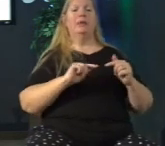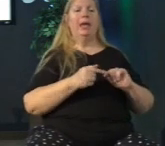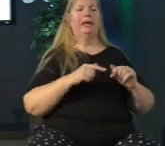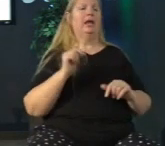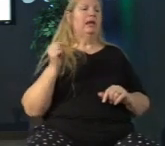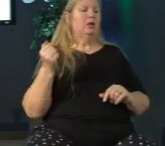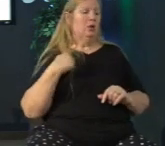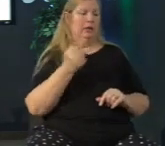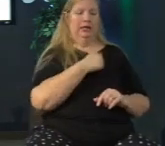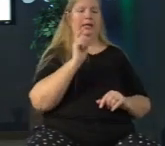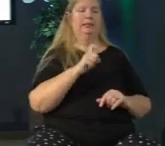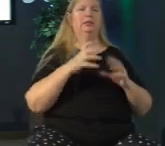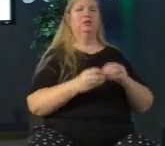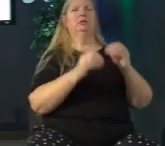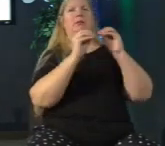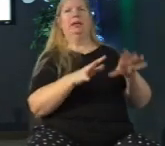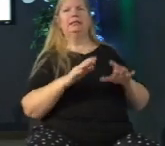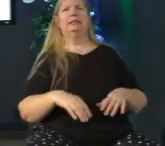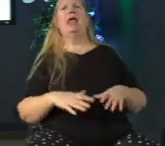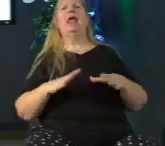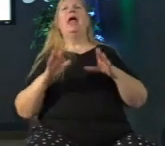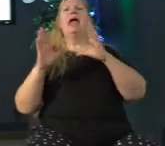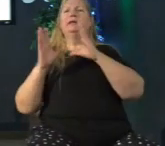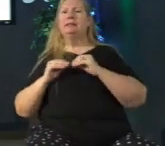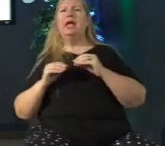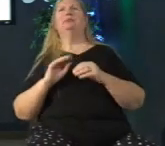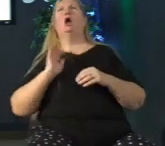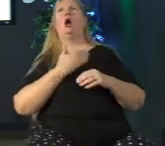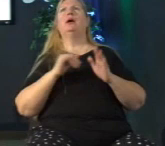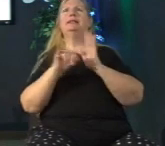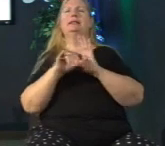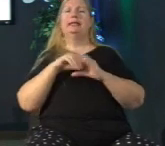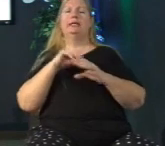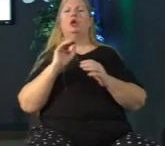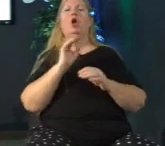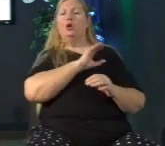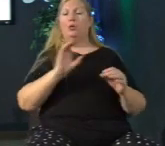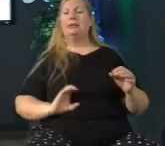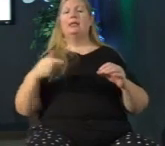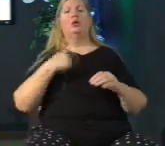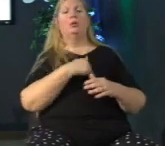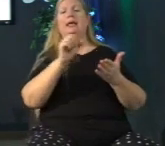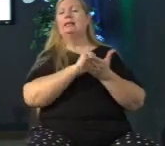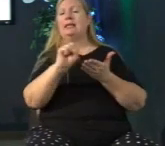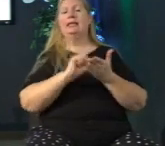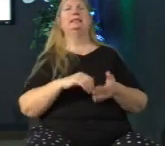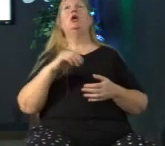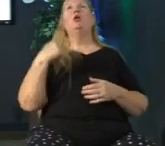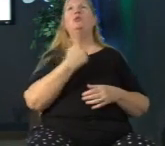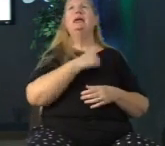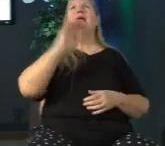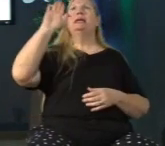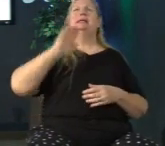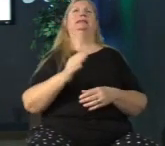our identity in Christ that we are children of God that we are saints that we are God's beloved and